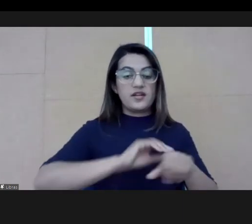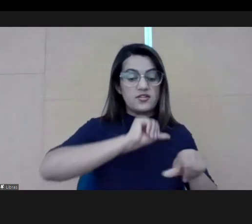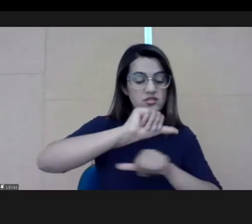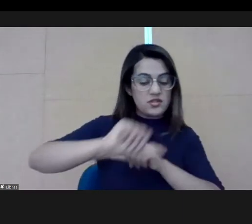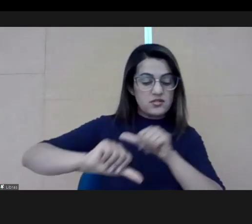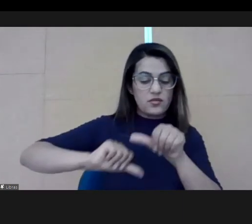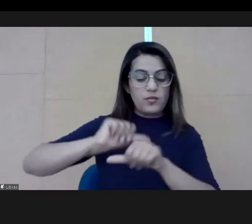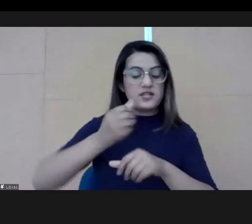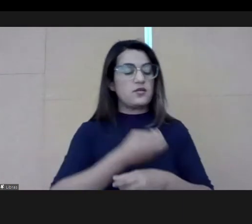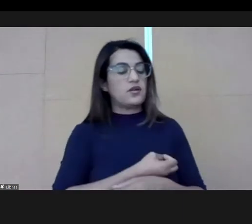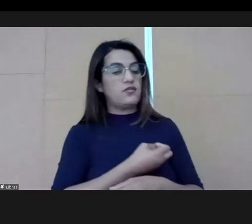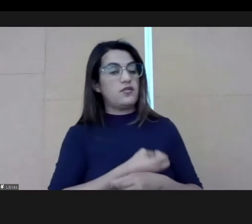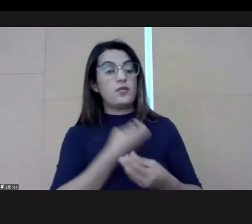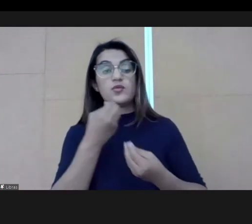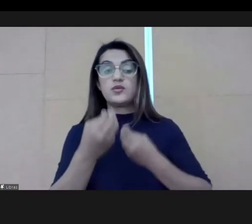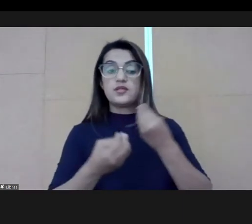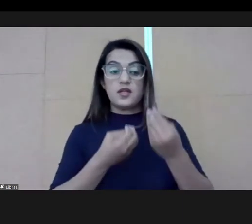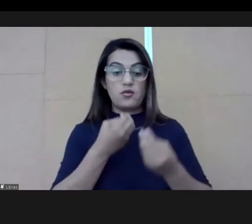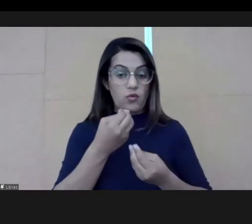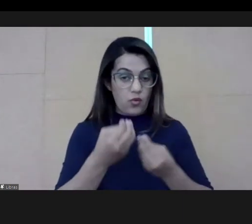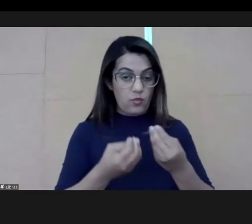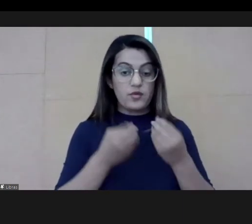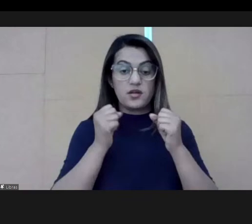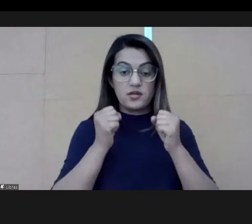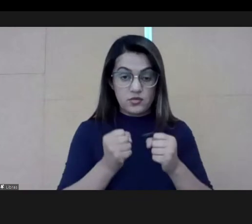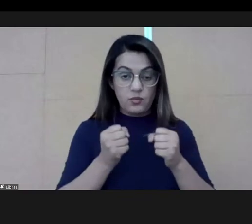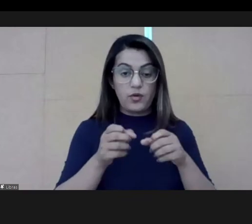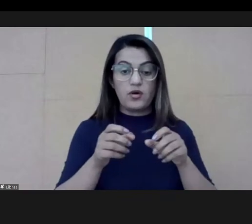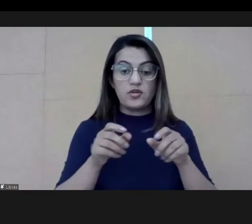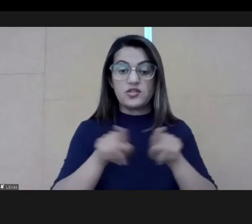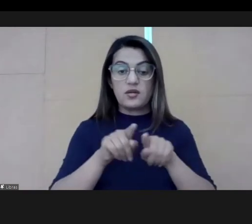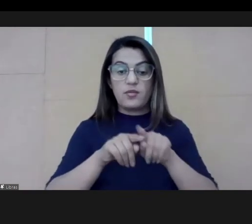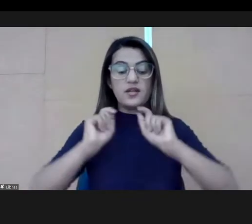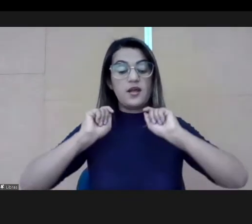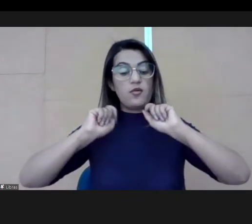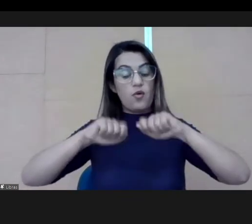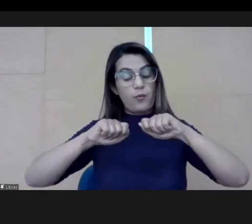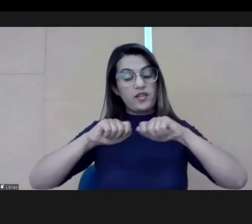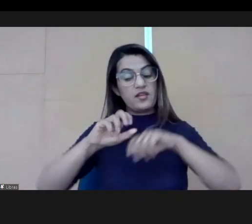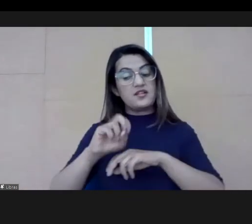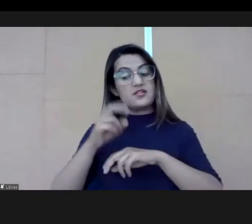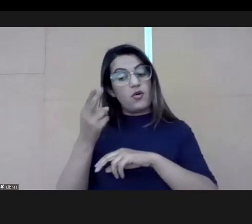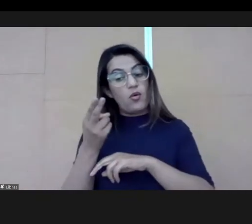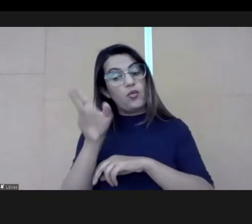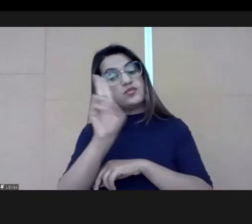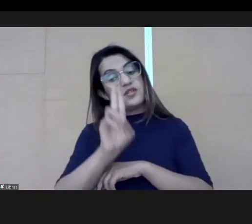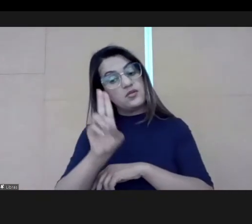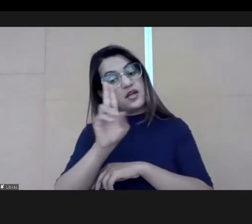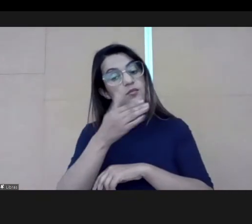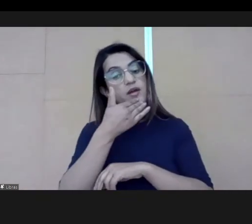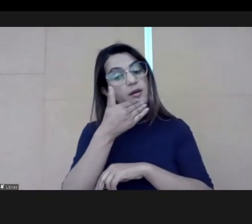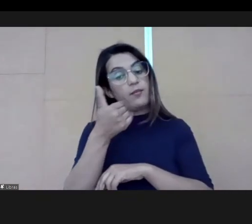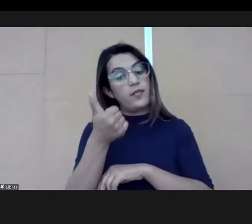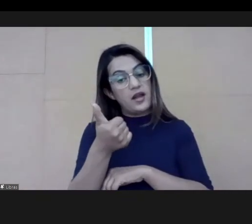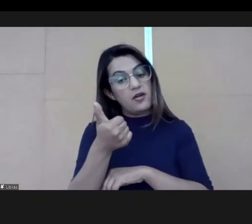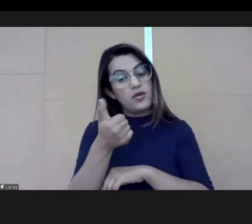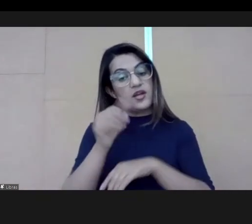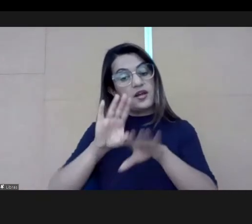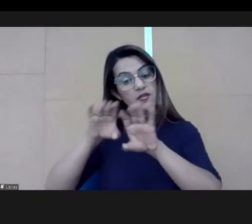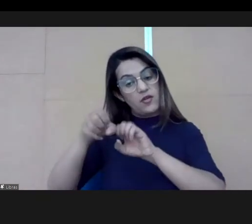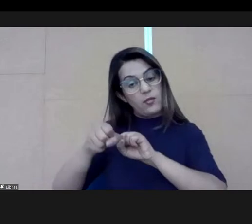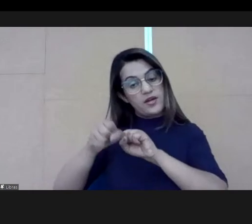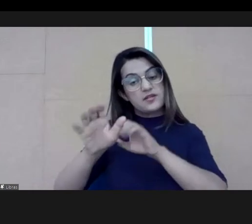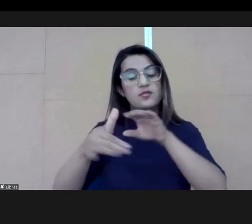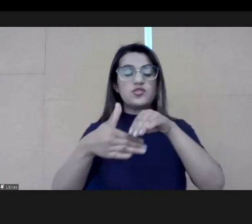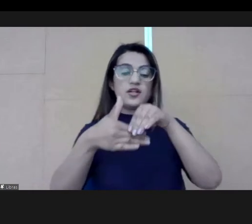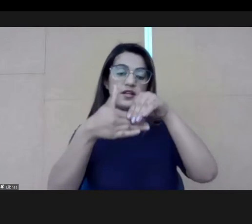age that we live in, and how can this, in a certain way, be a skill and be used to